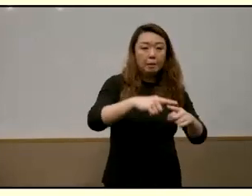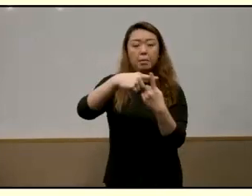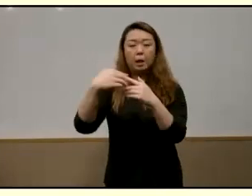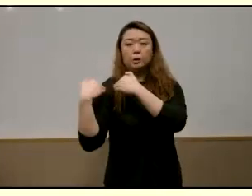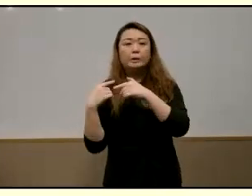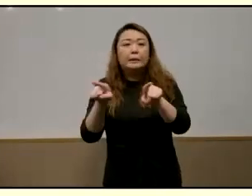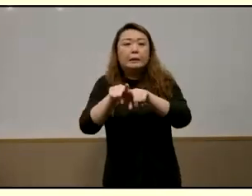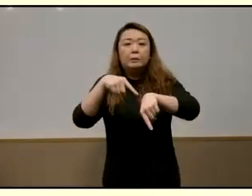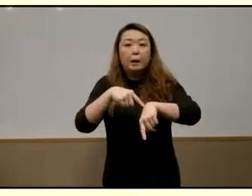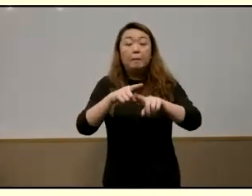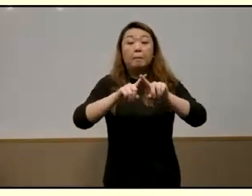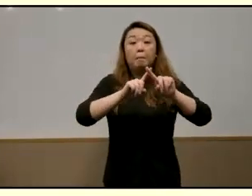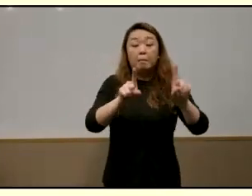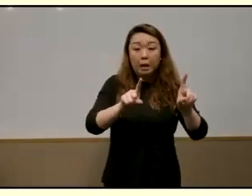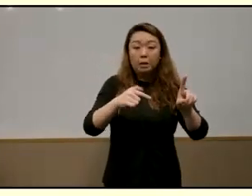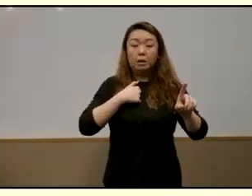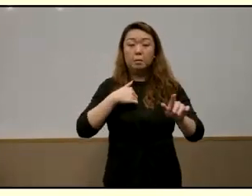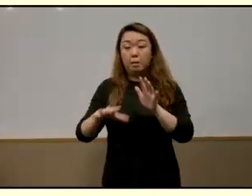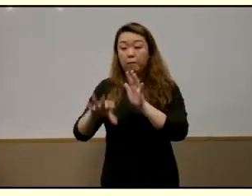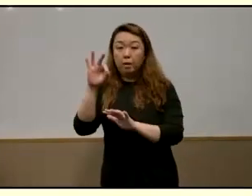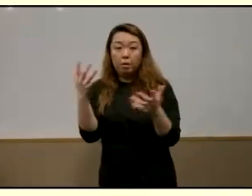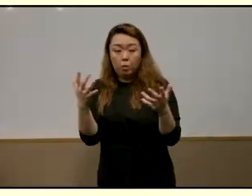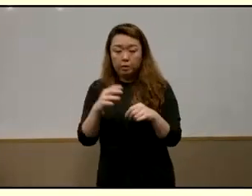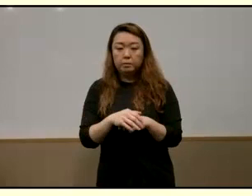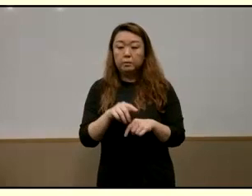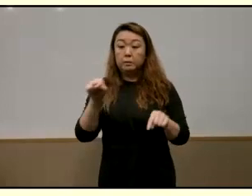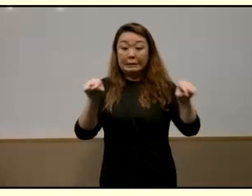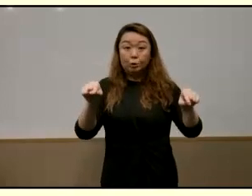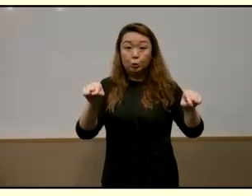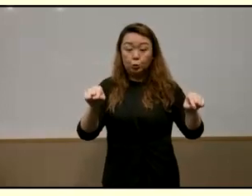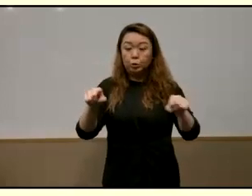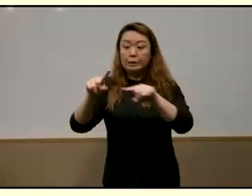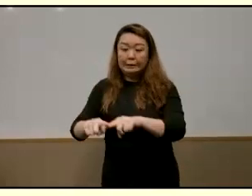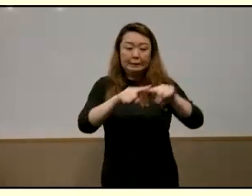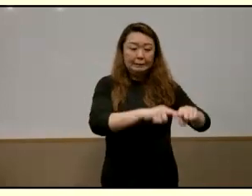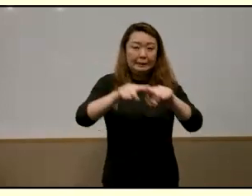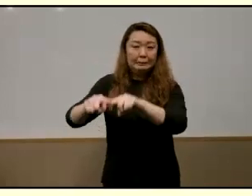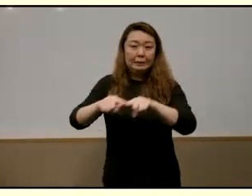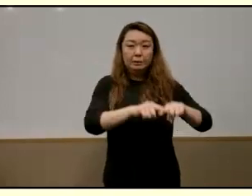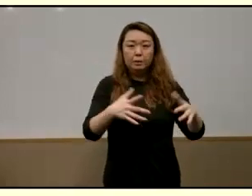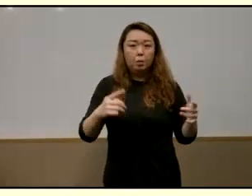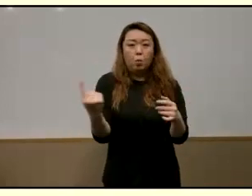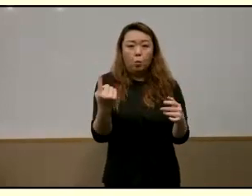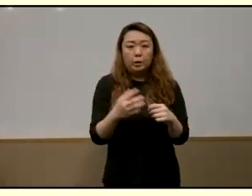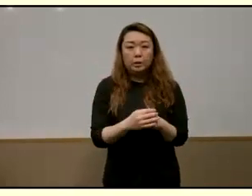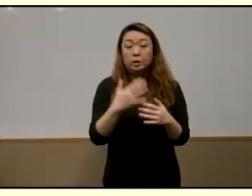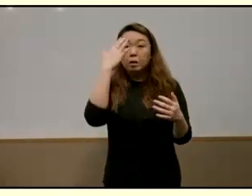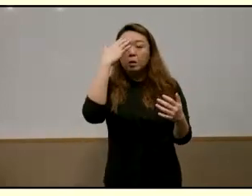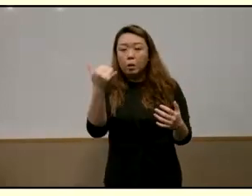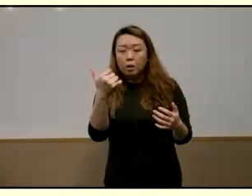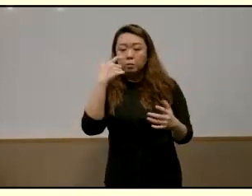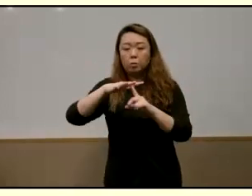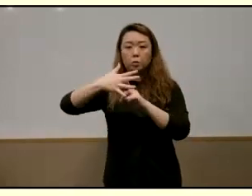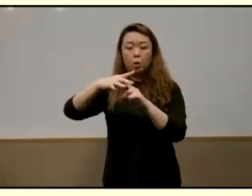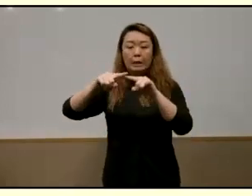at the same time but my findings suggest that they work synergistically together for families in fact the context of